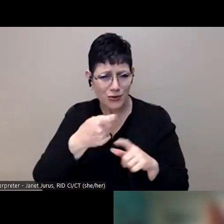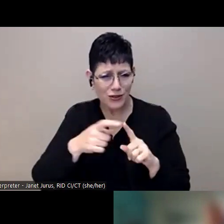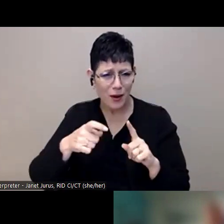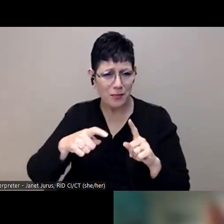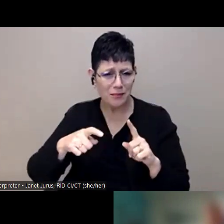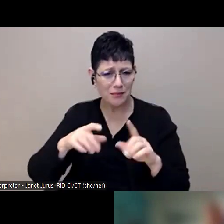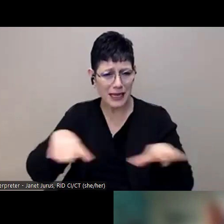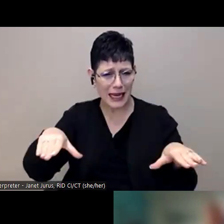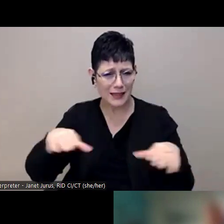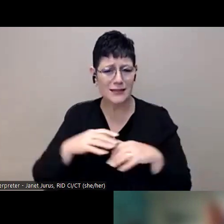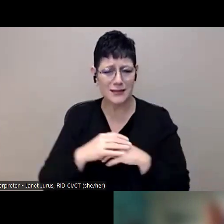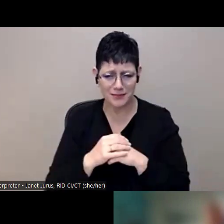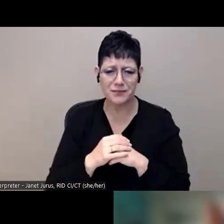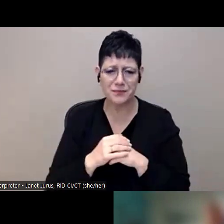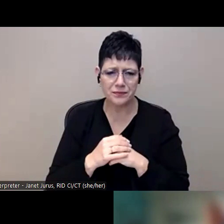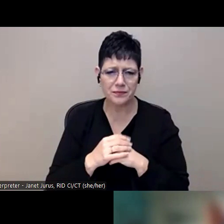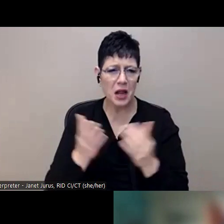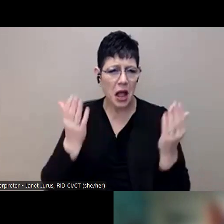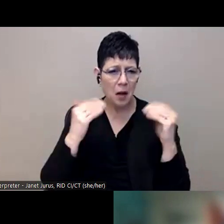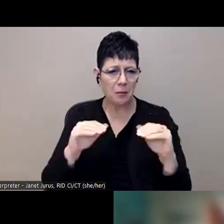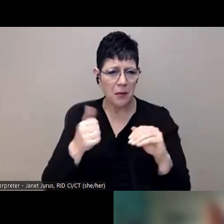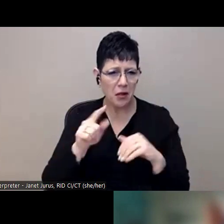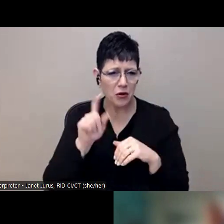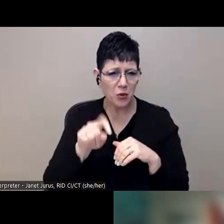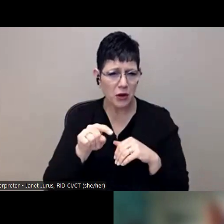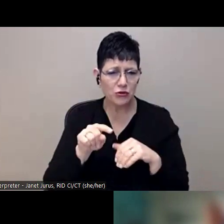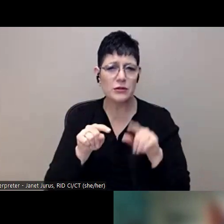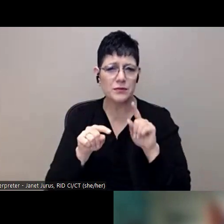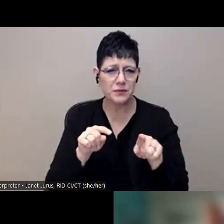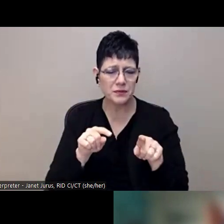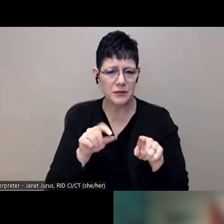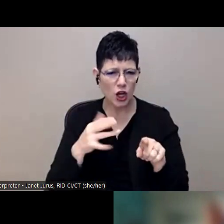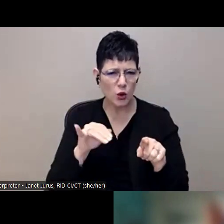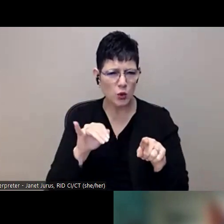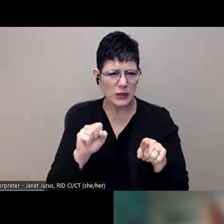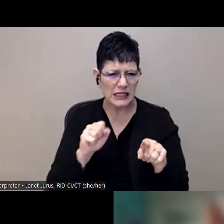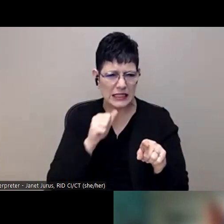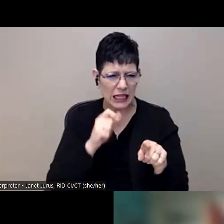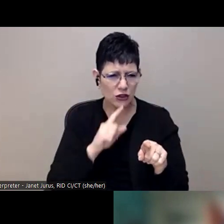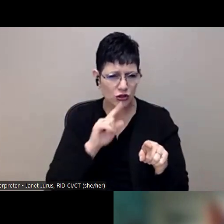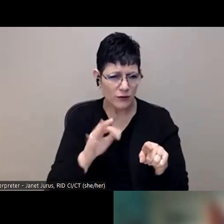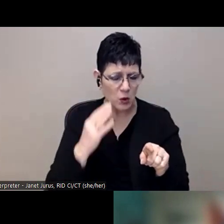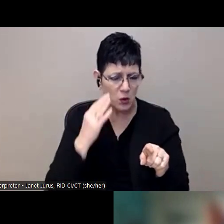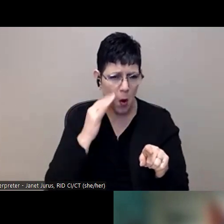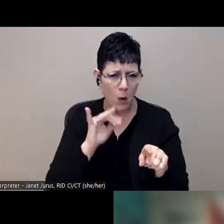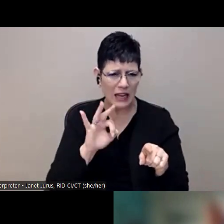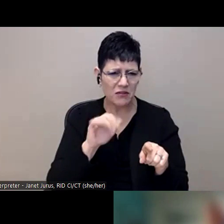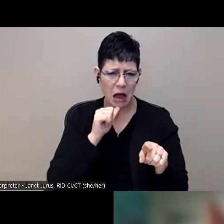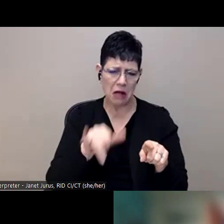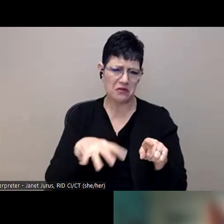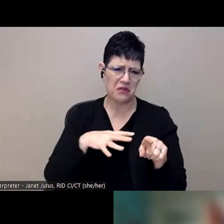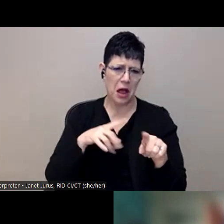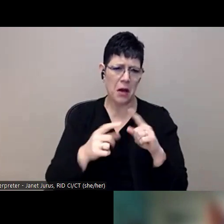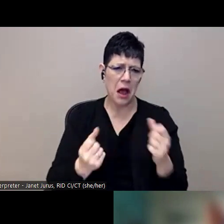Um, another question I have here and Chris, I'm not sure if you know this off the top of your head. If you don't, we can always send it and follow up, but